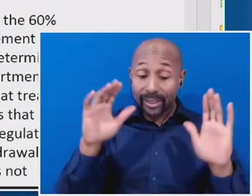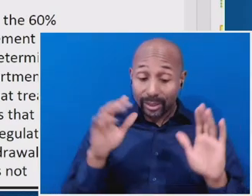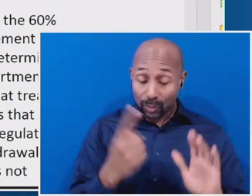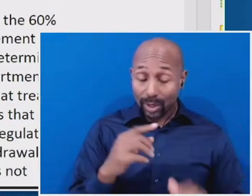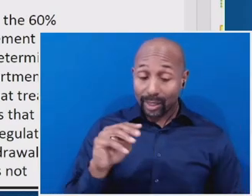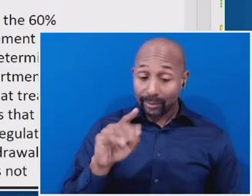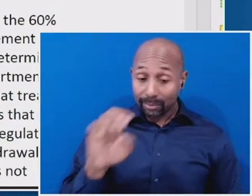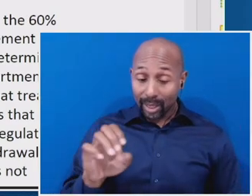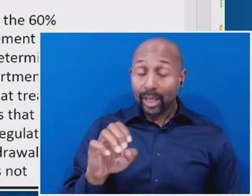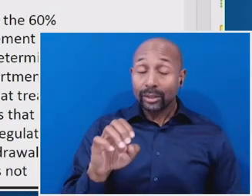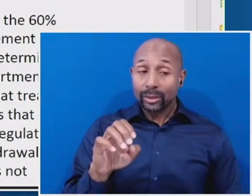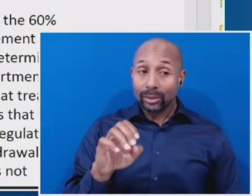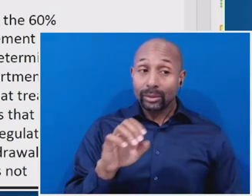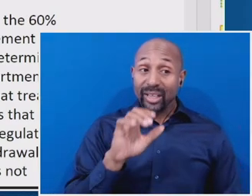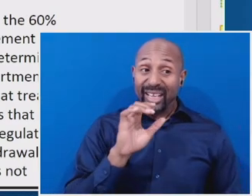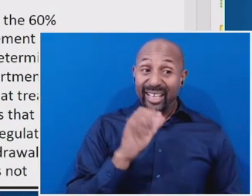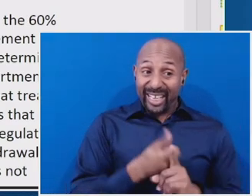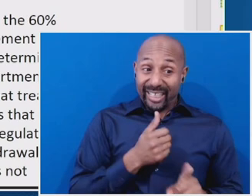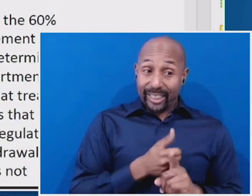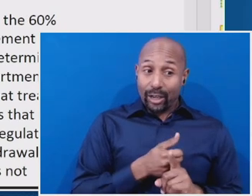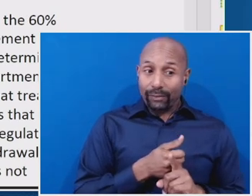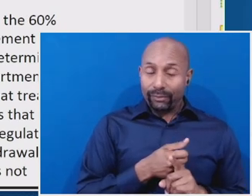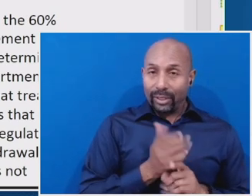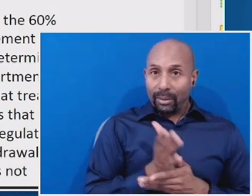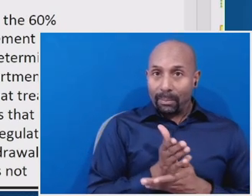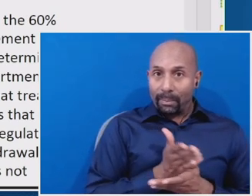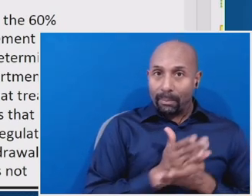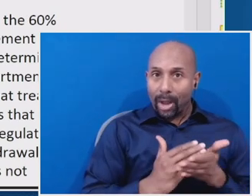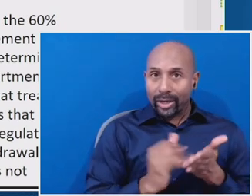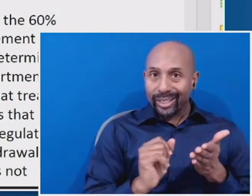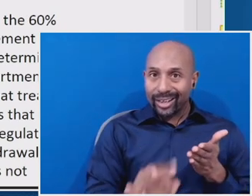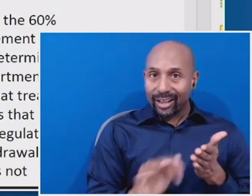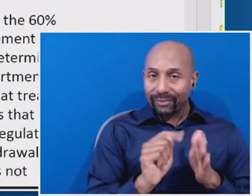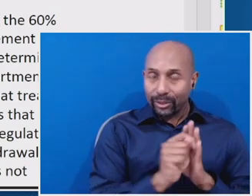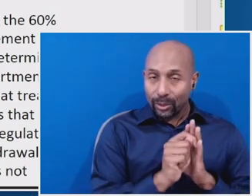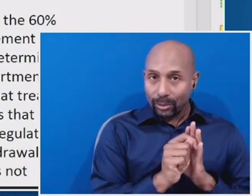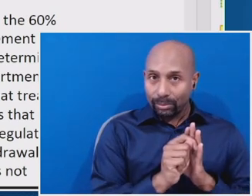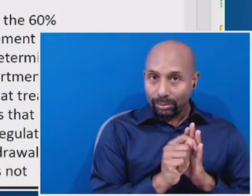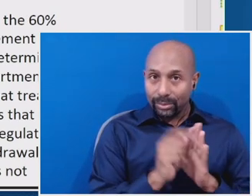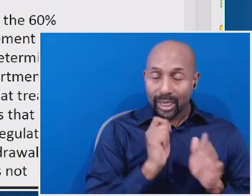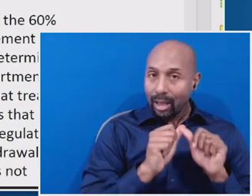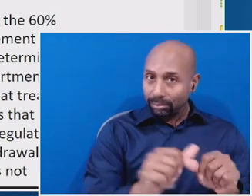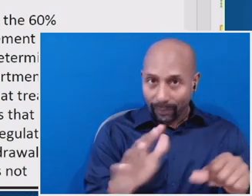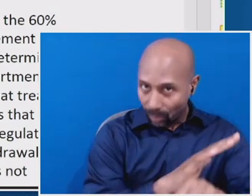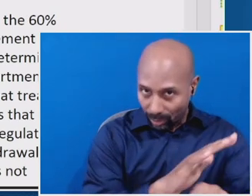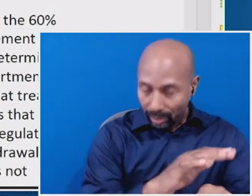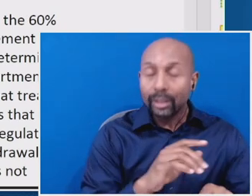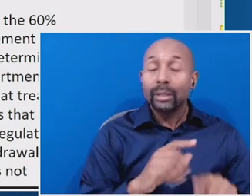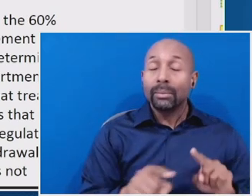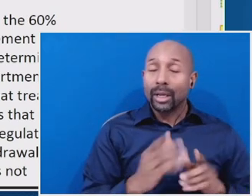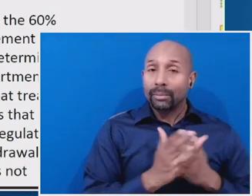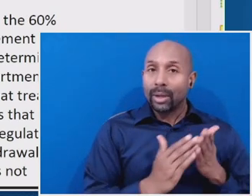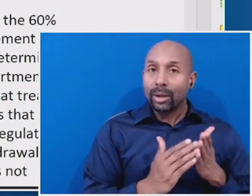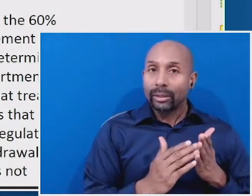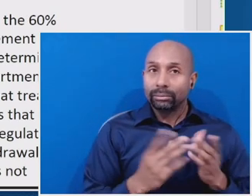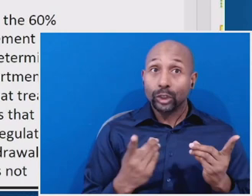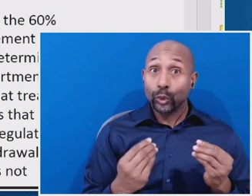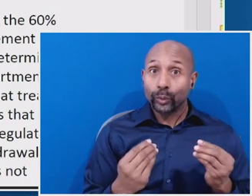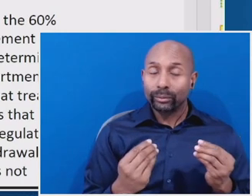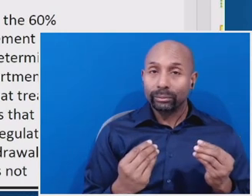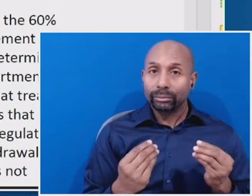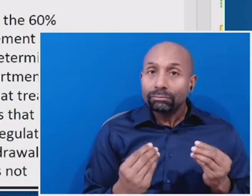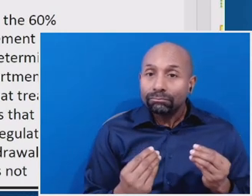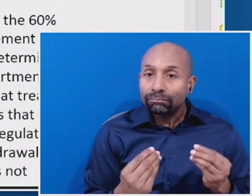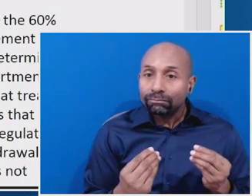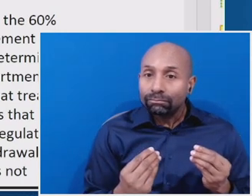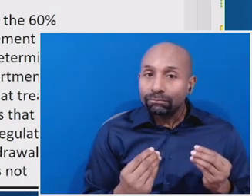part of a term, but not the entire term. The obvious answer is that you just treat them as a completer. They complete it, and you don't